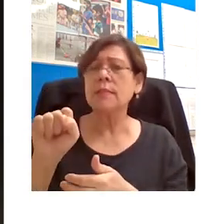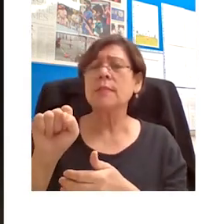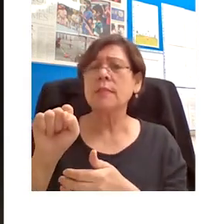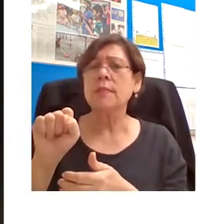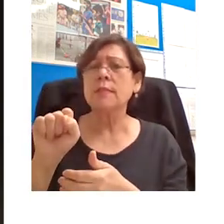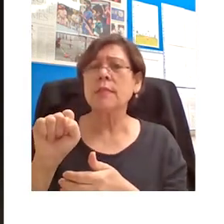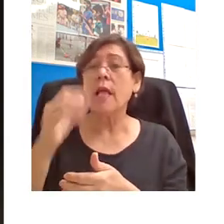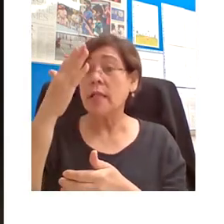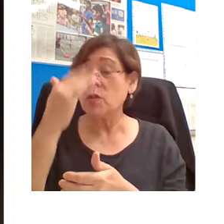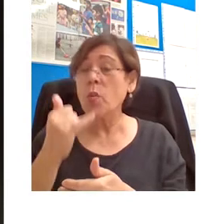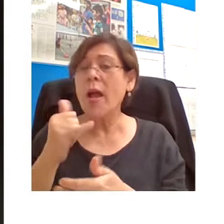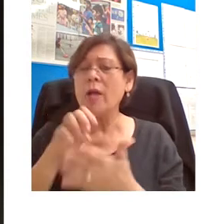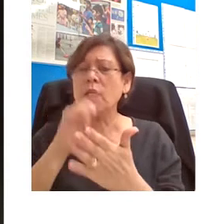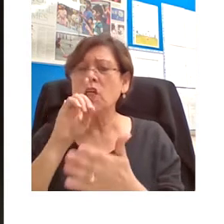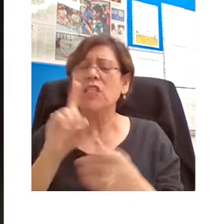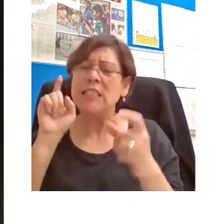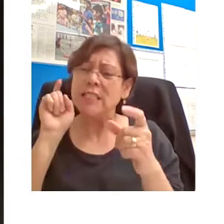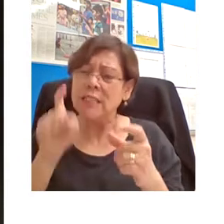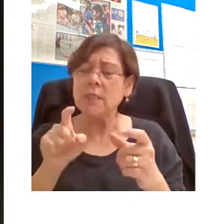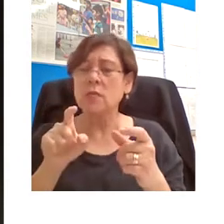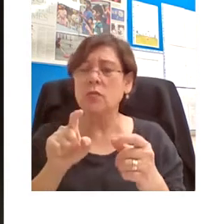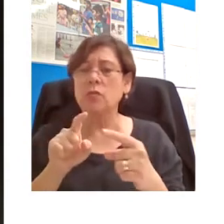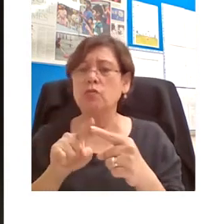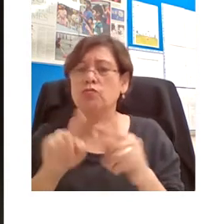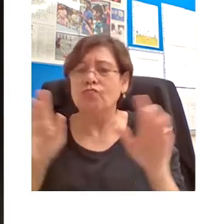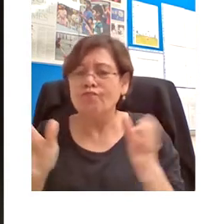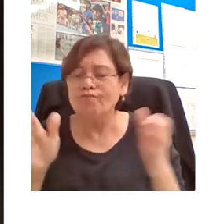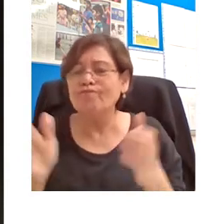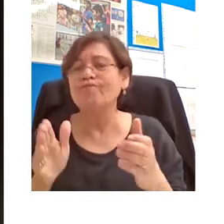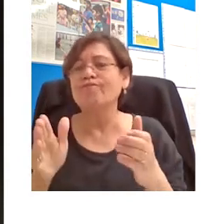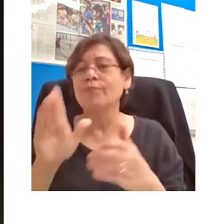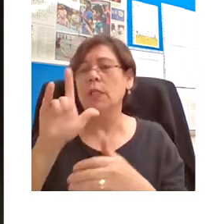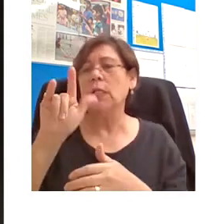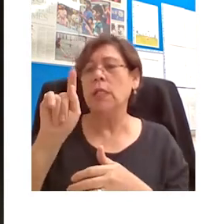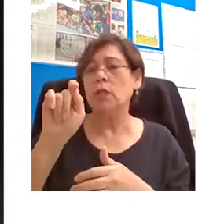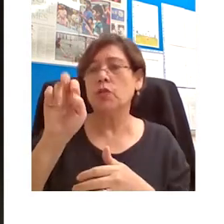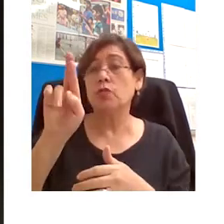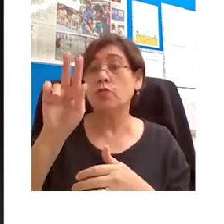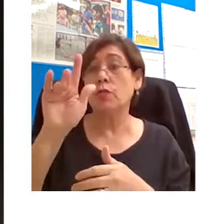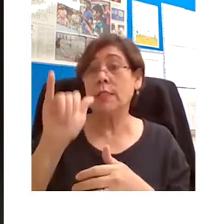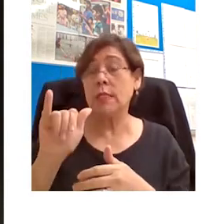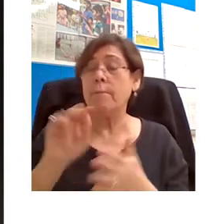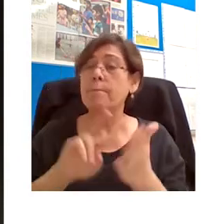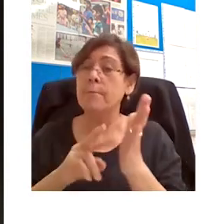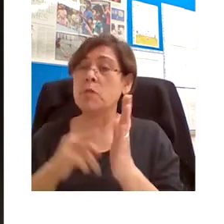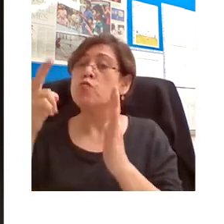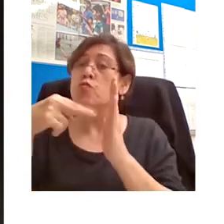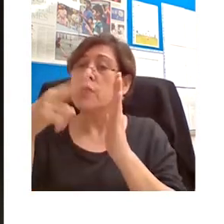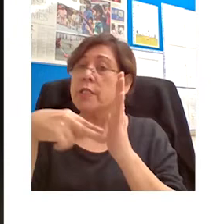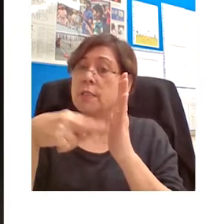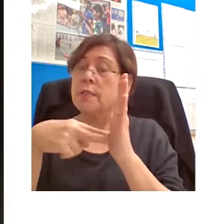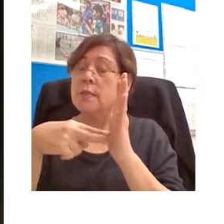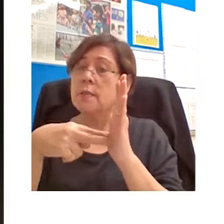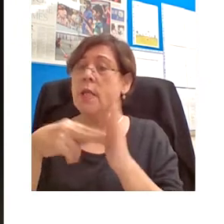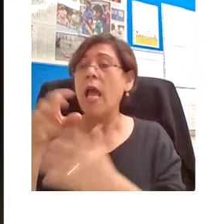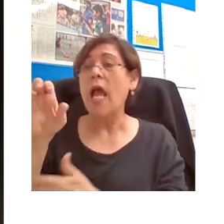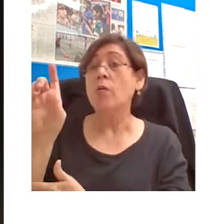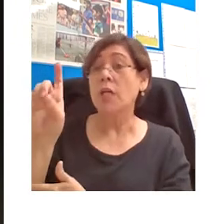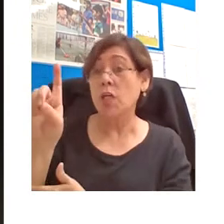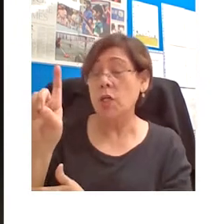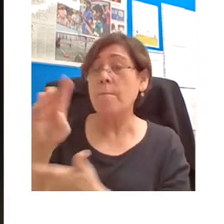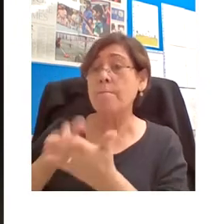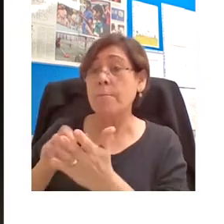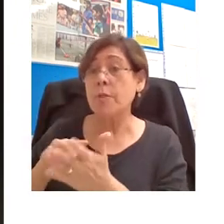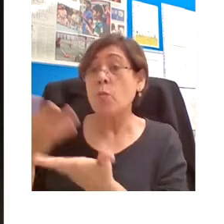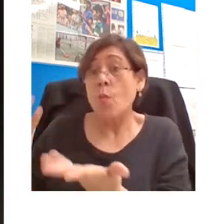literacy, the capacity to read. Education is the process of reproducing knowledge from one generation to another.